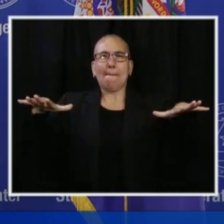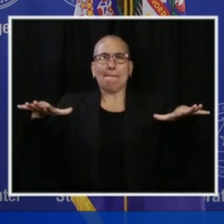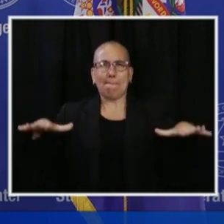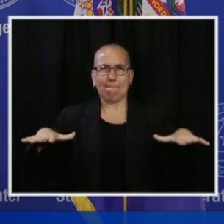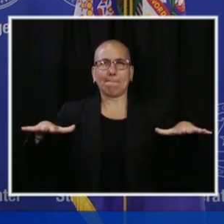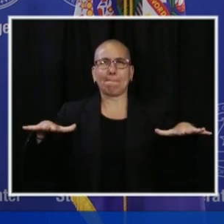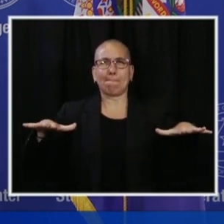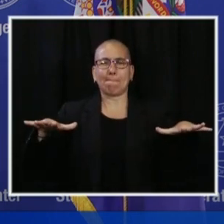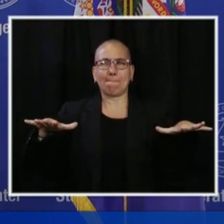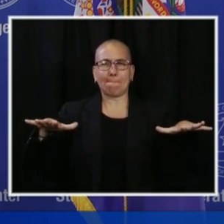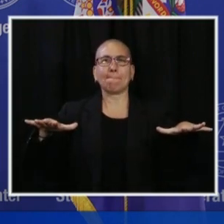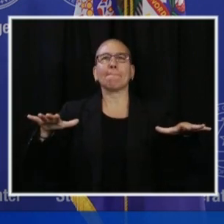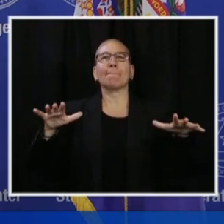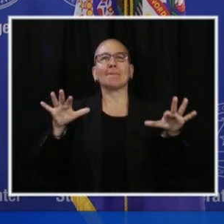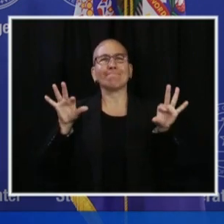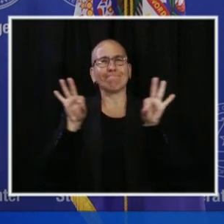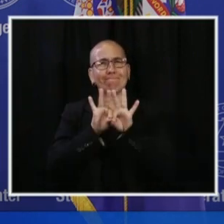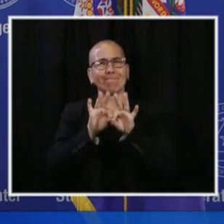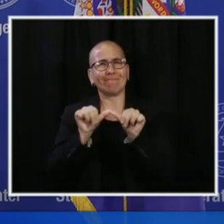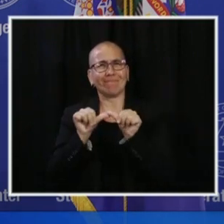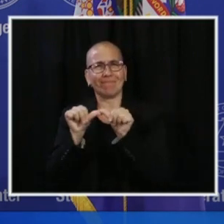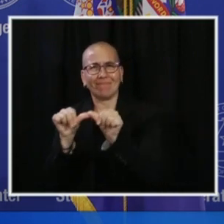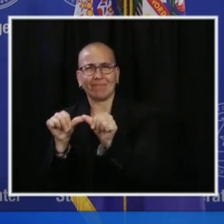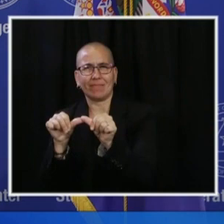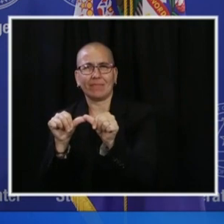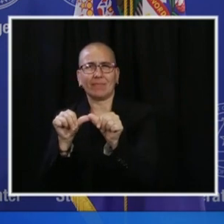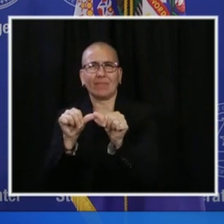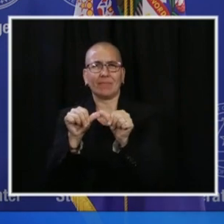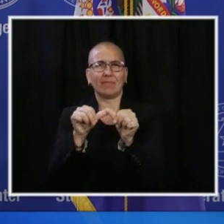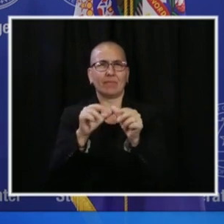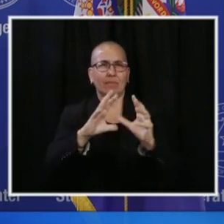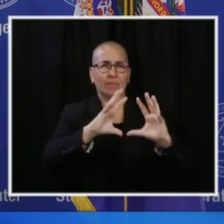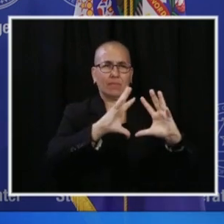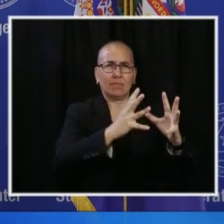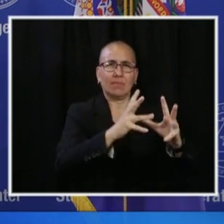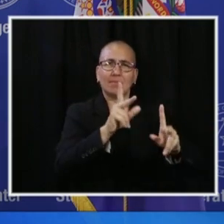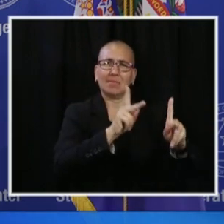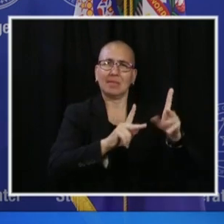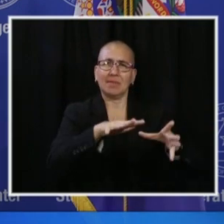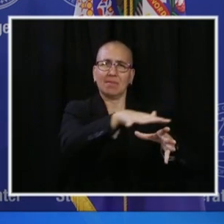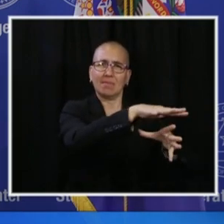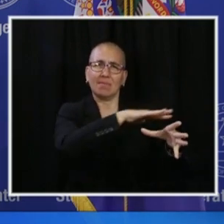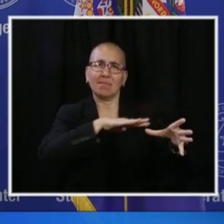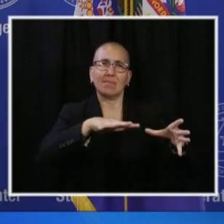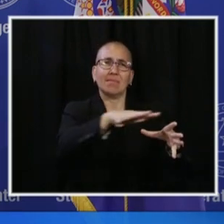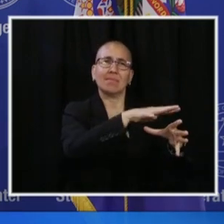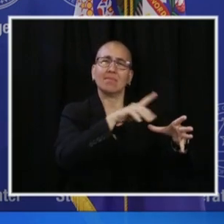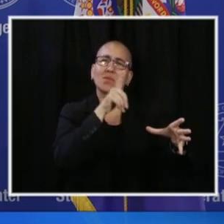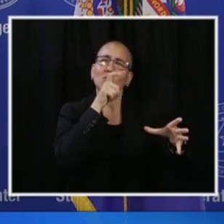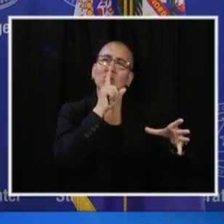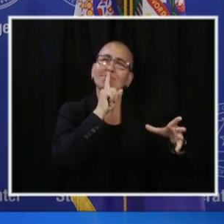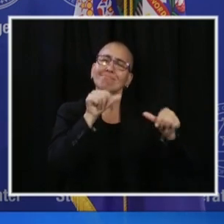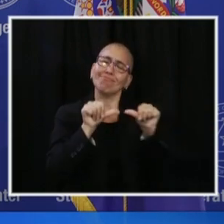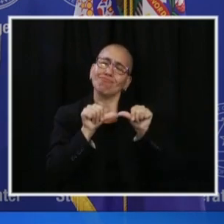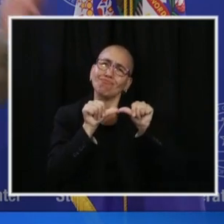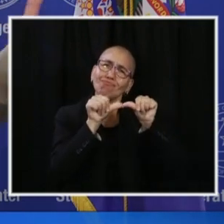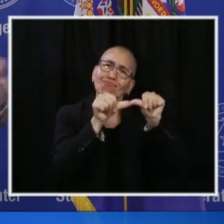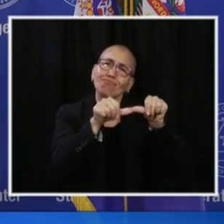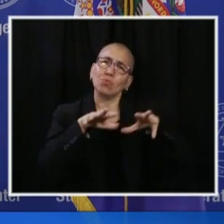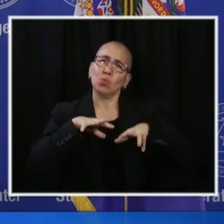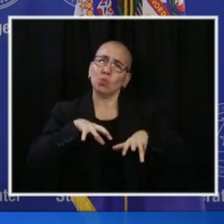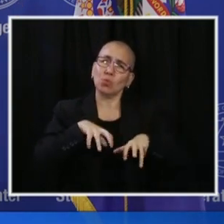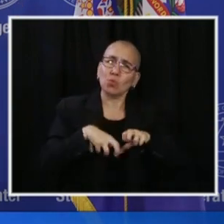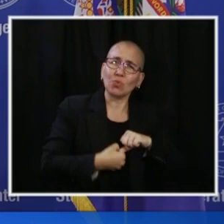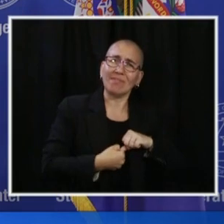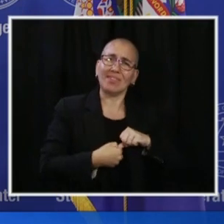delineation between the folks who are rightfully pained and angered, wanting to see change and expressing it in